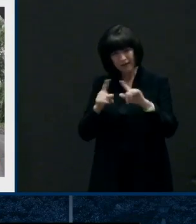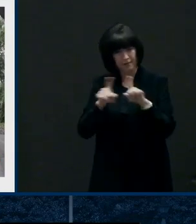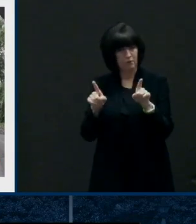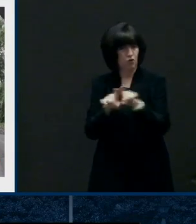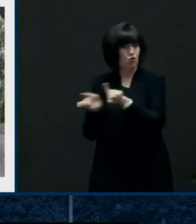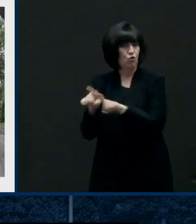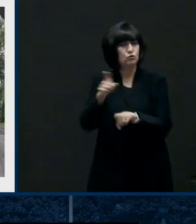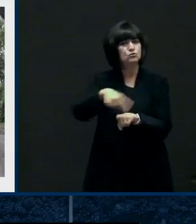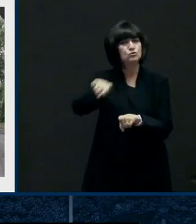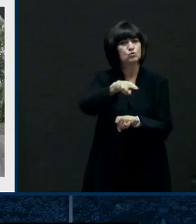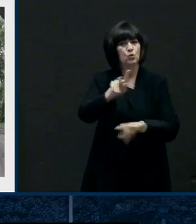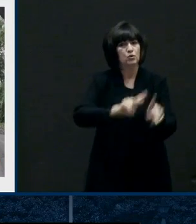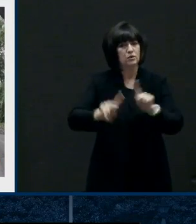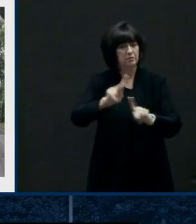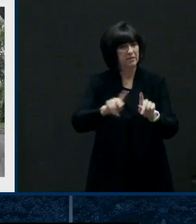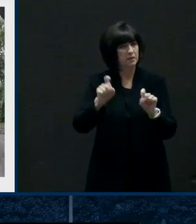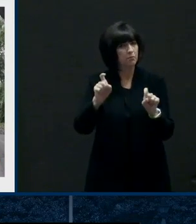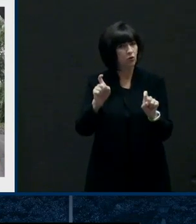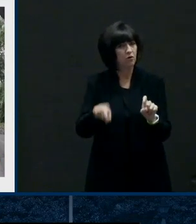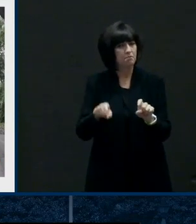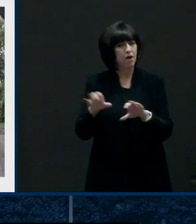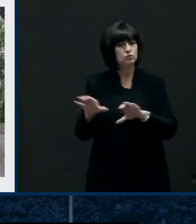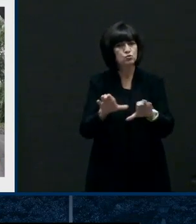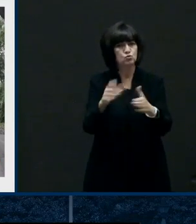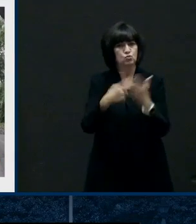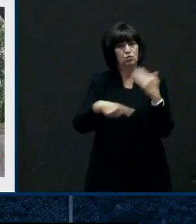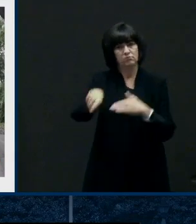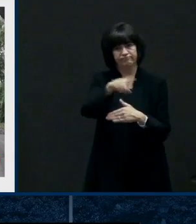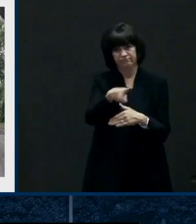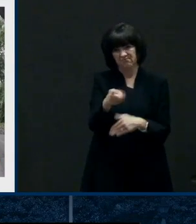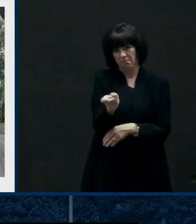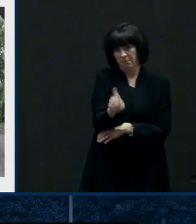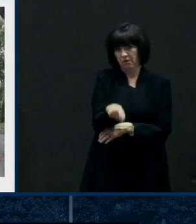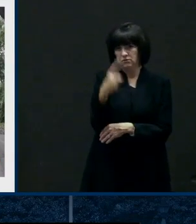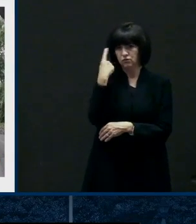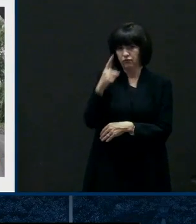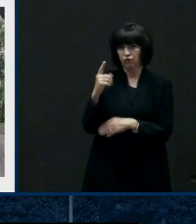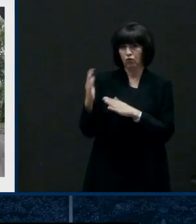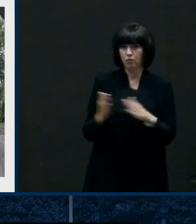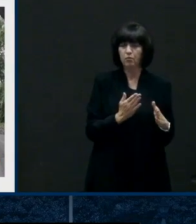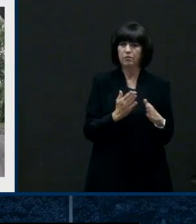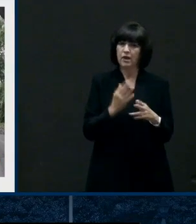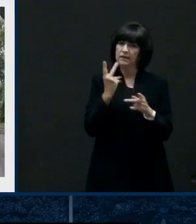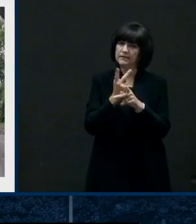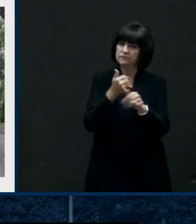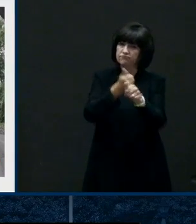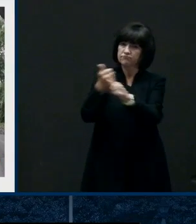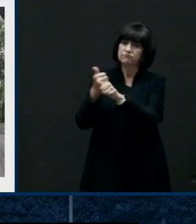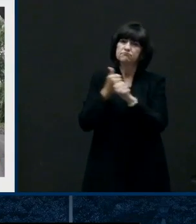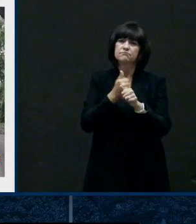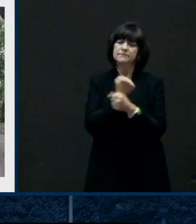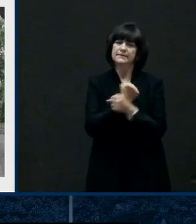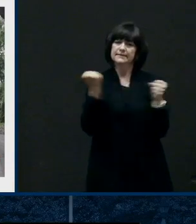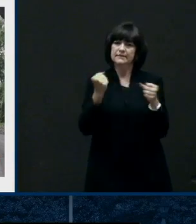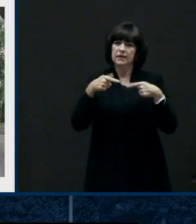as well to lower that risk. And then lastly, kind of what I will lead up with two things is